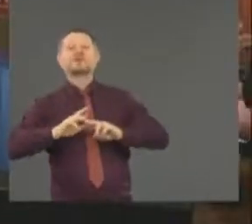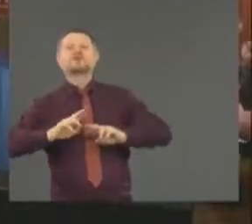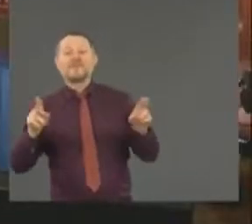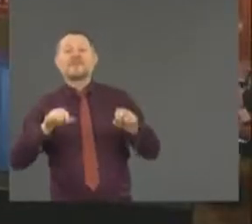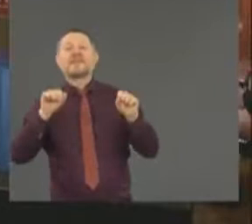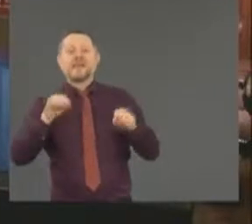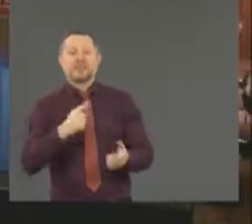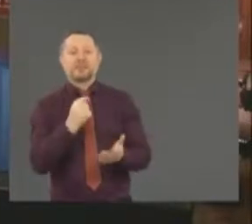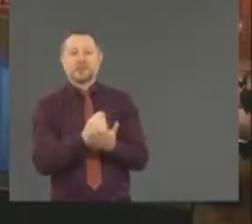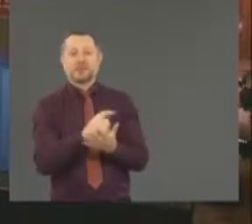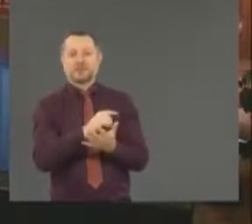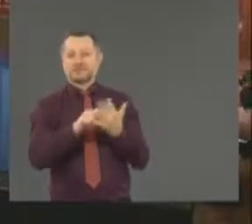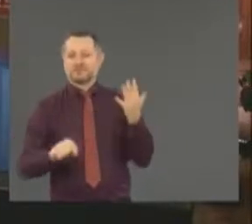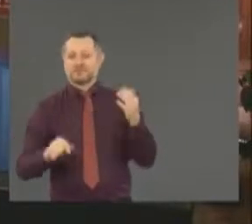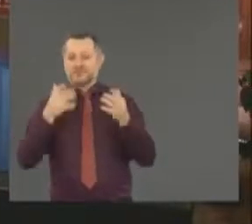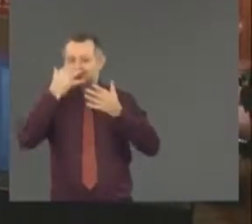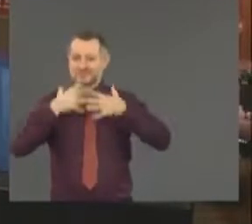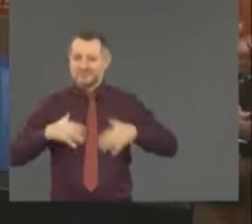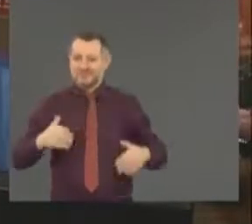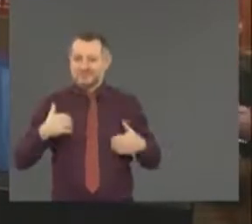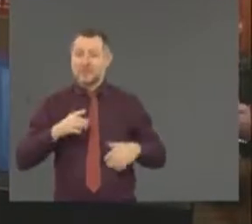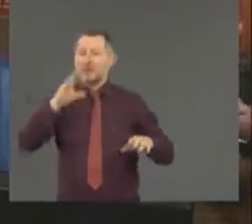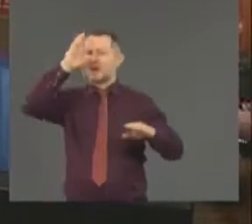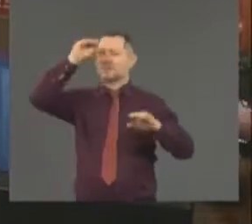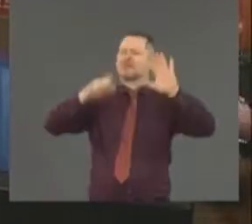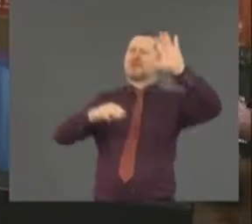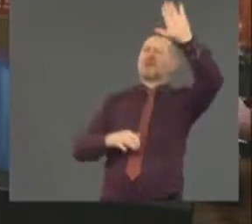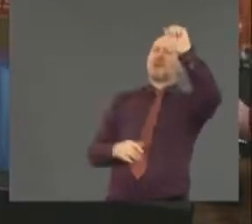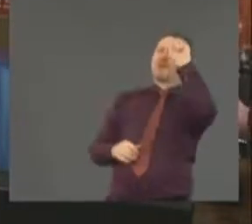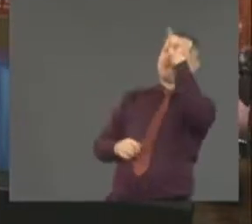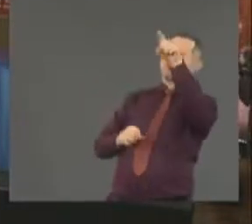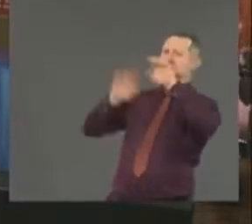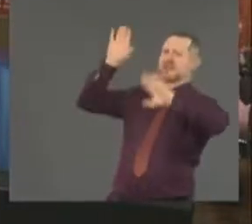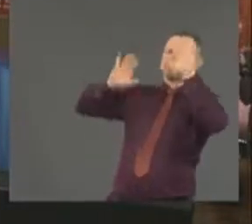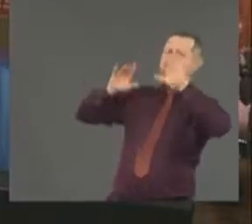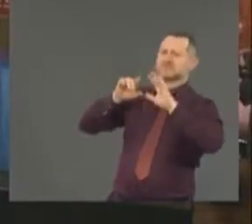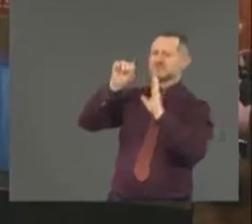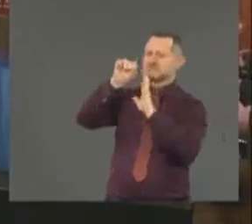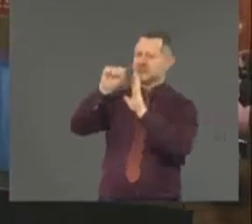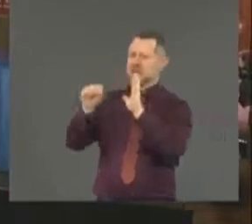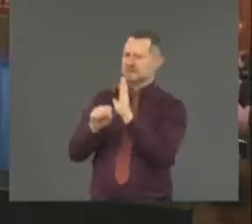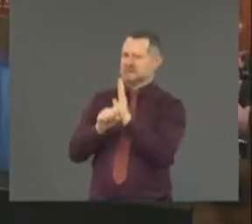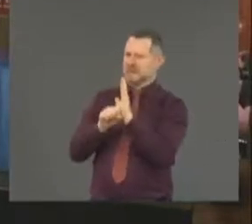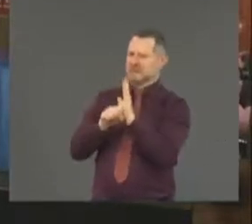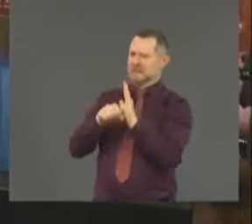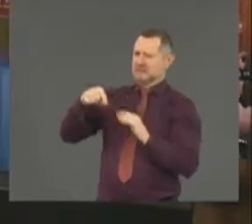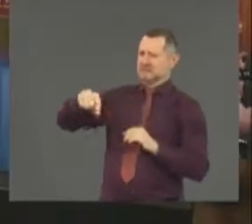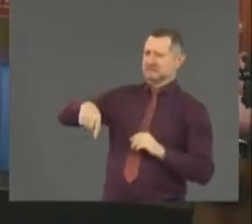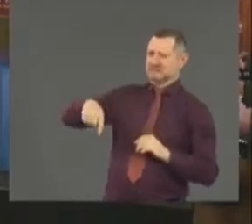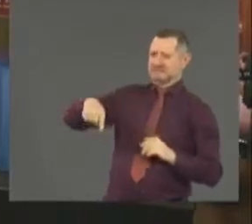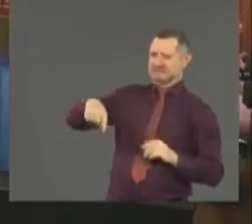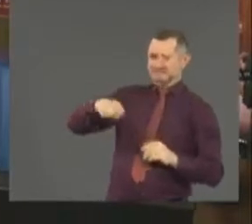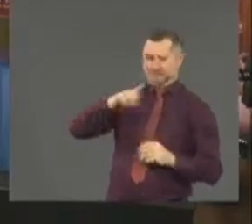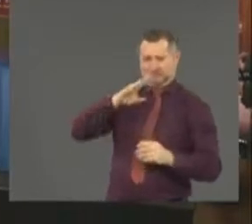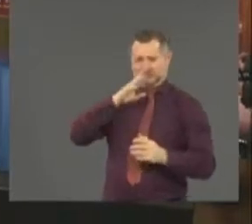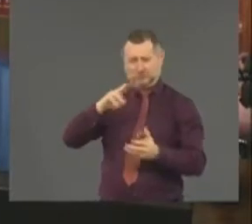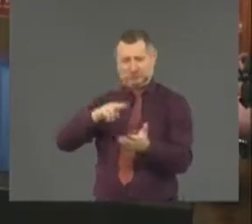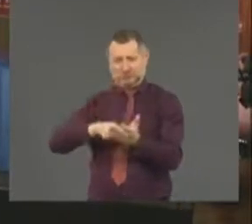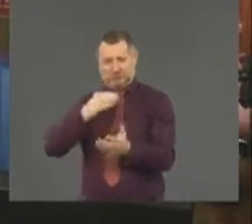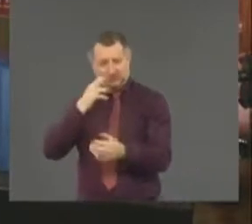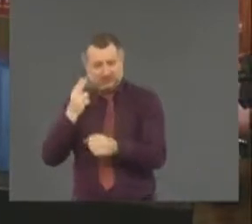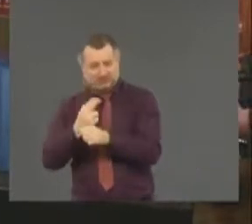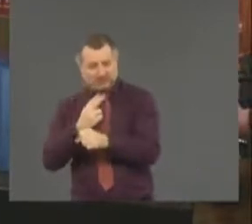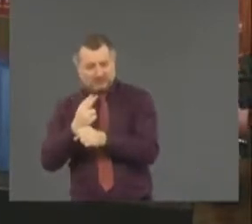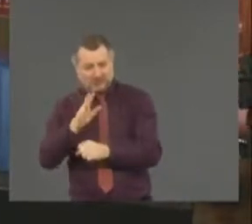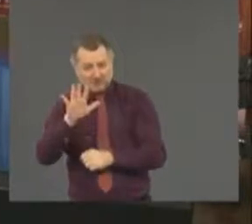Your state agencies, specifically state police and docs, have regularly used 50A to shield disciplinary